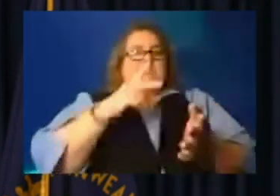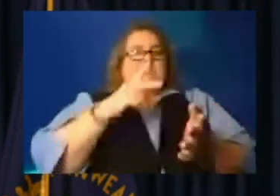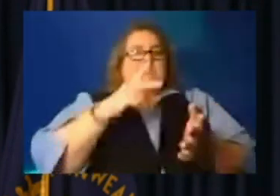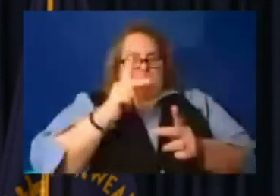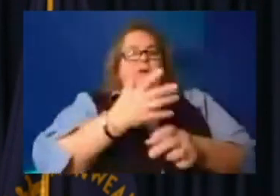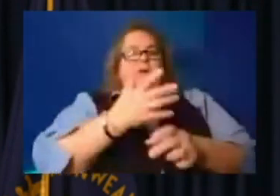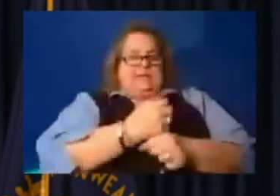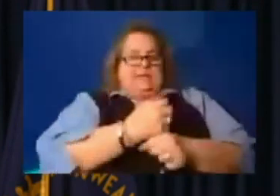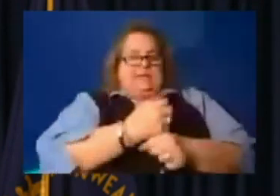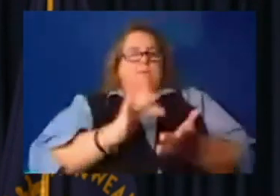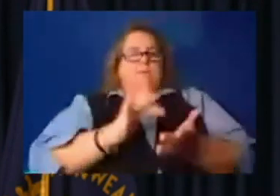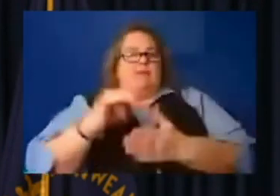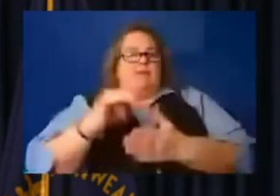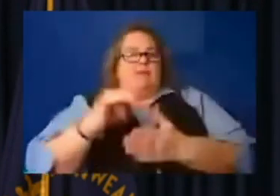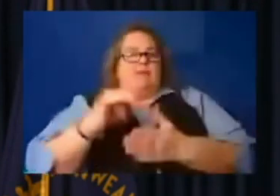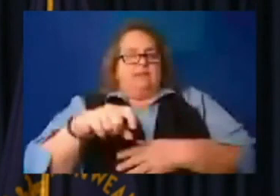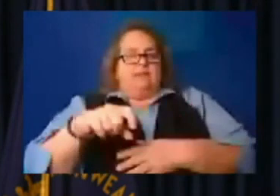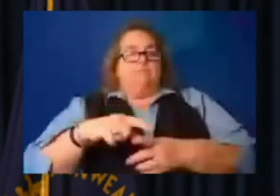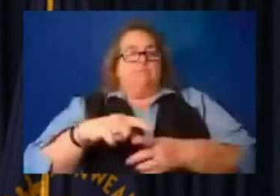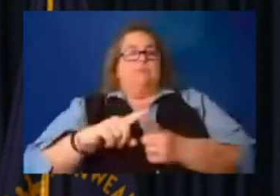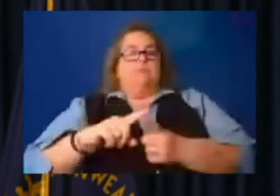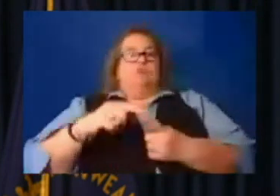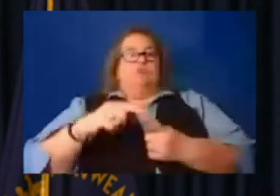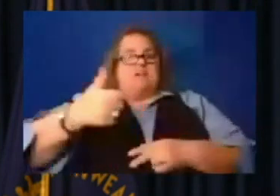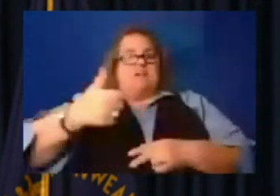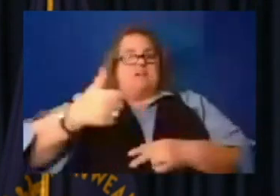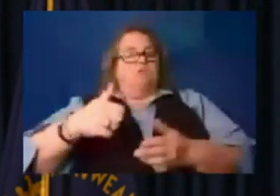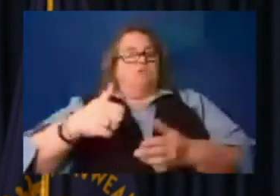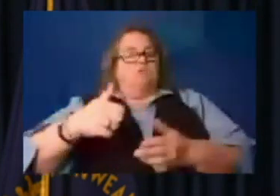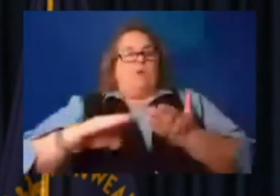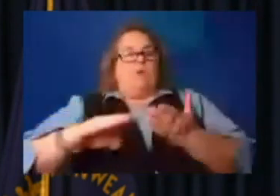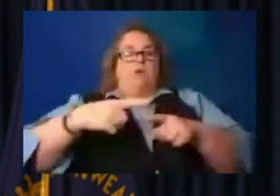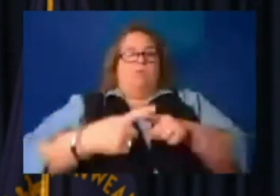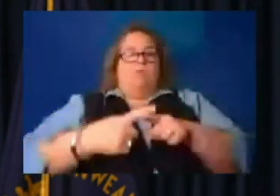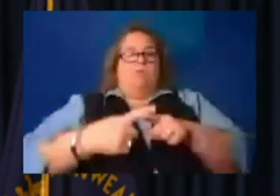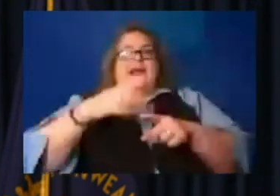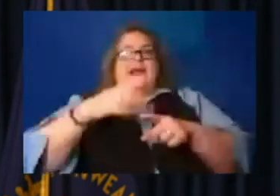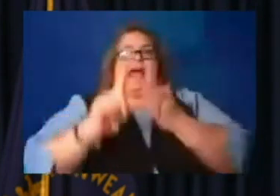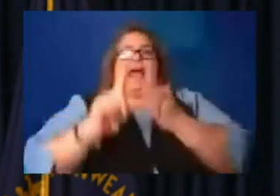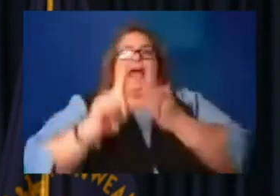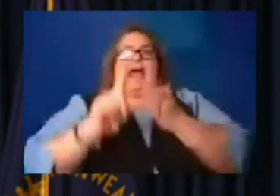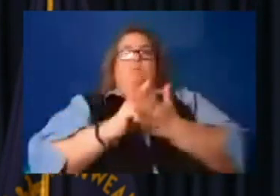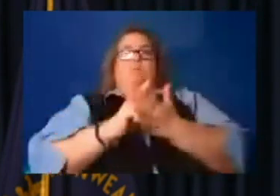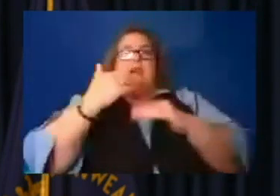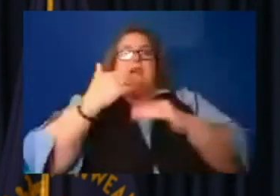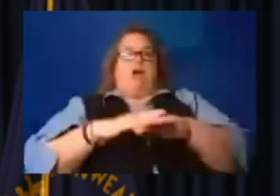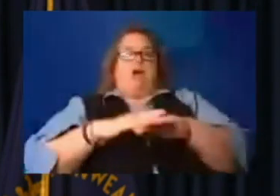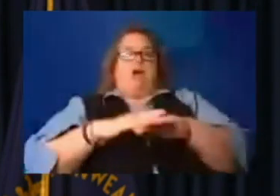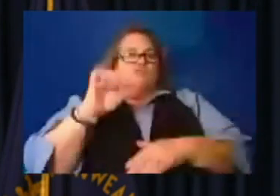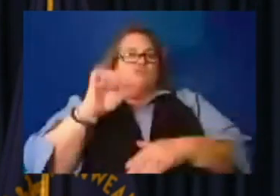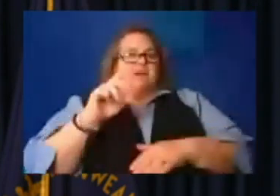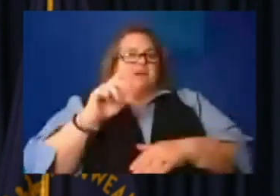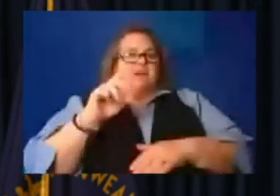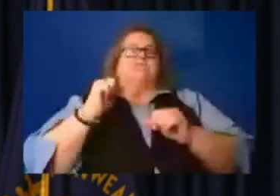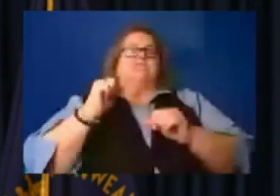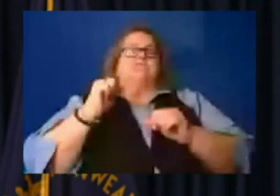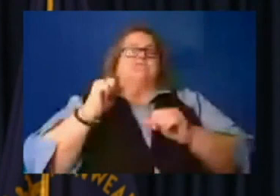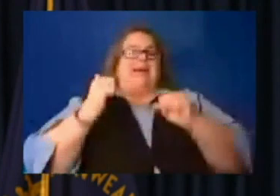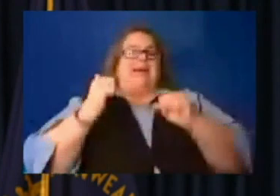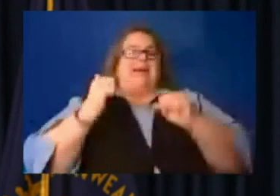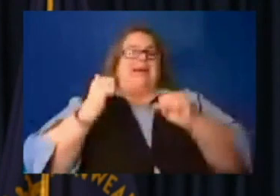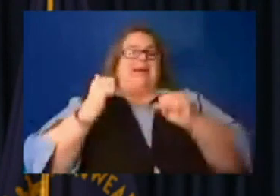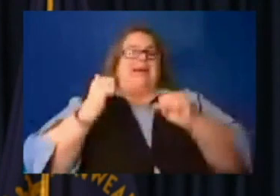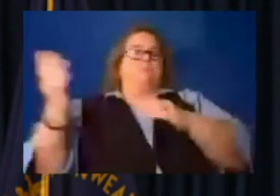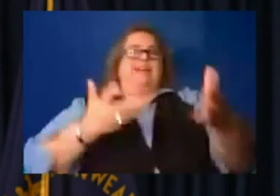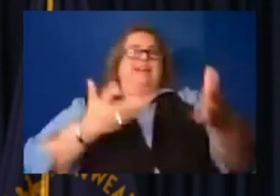waiving weight and hour limits on trucks so we can get more supplies there faster. Executive orders suspending the UI